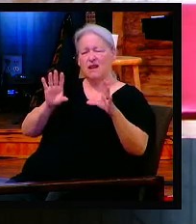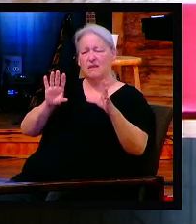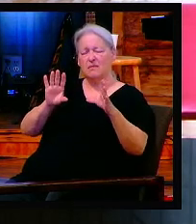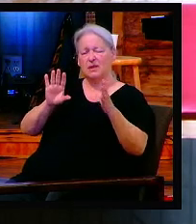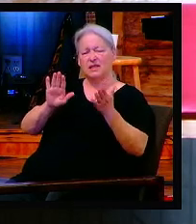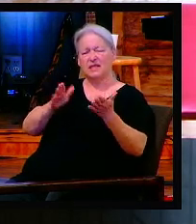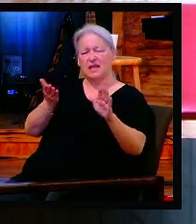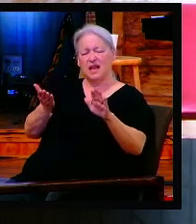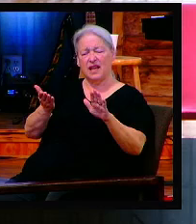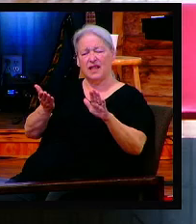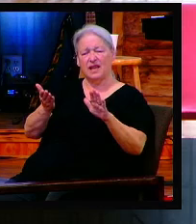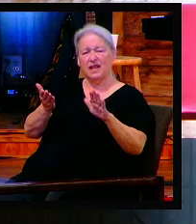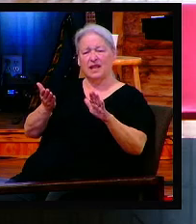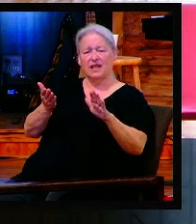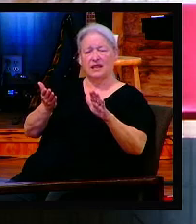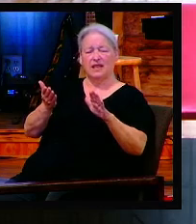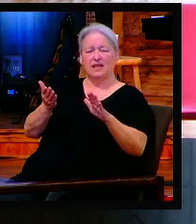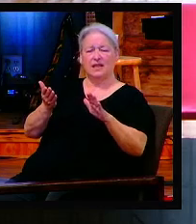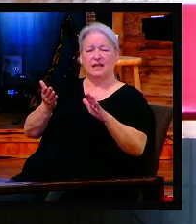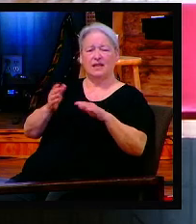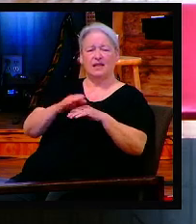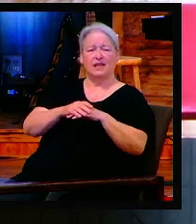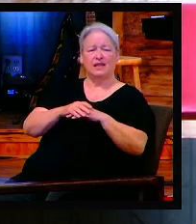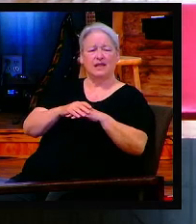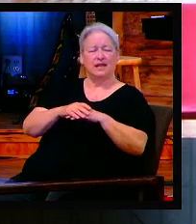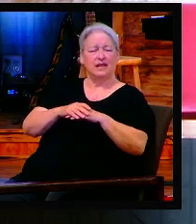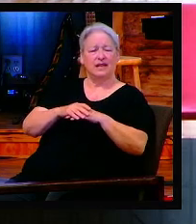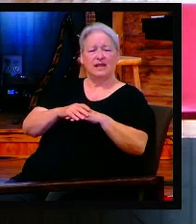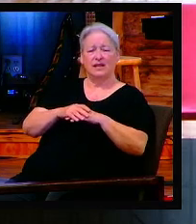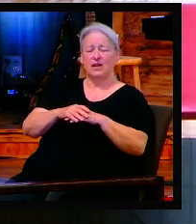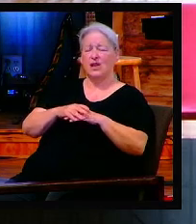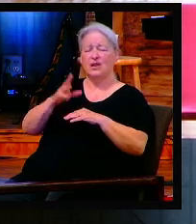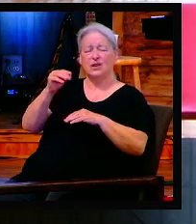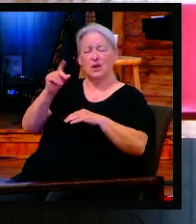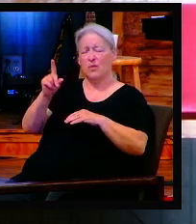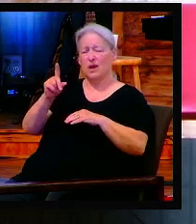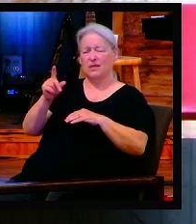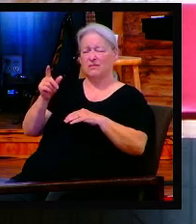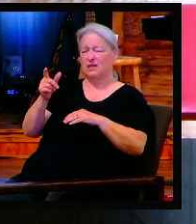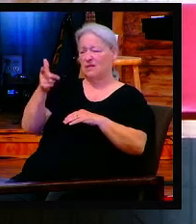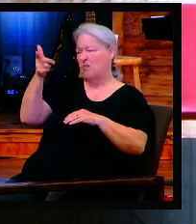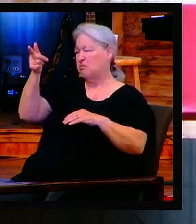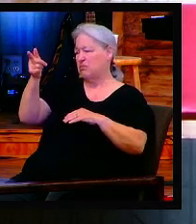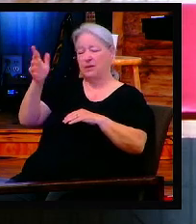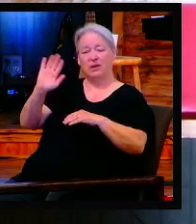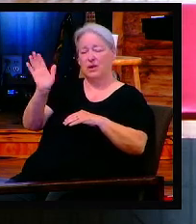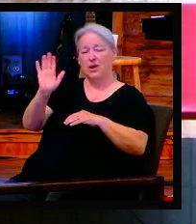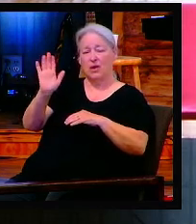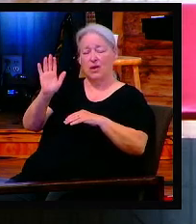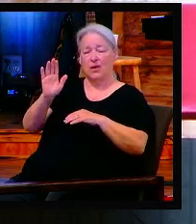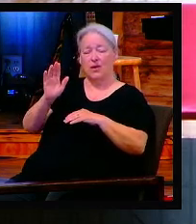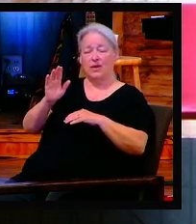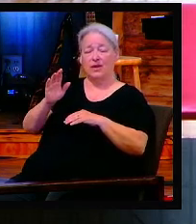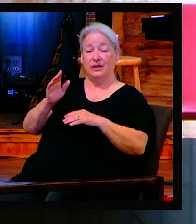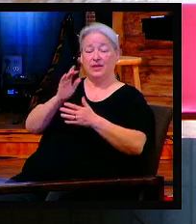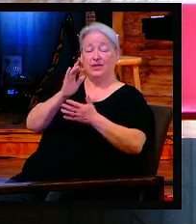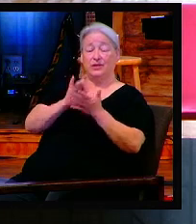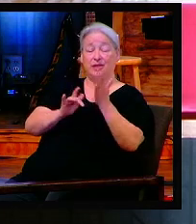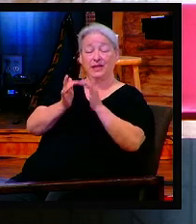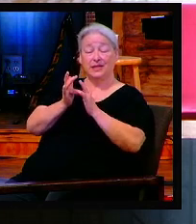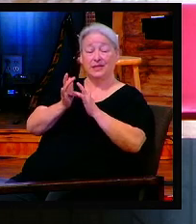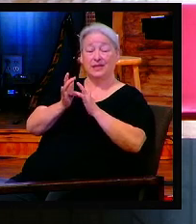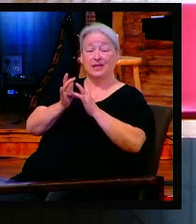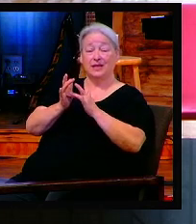Nobody walked up to him and just blew his head off. That man was, he was accused in front of the Sanhedrin.